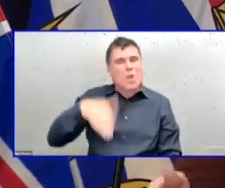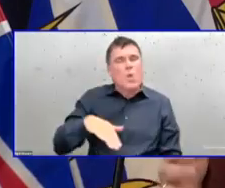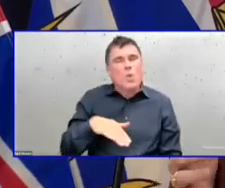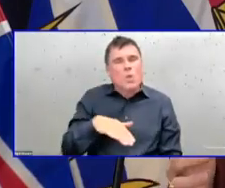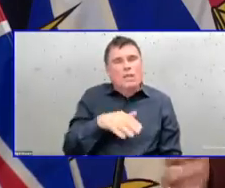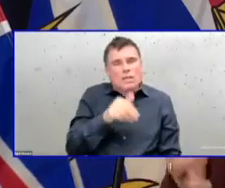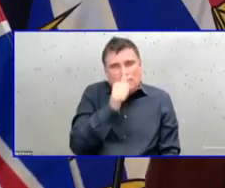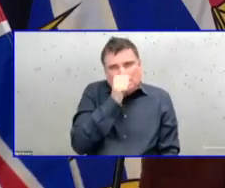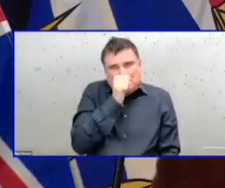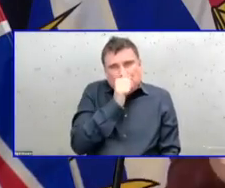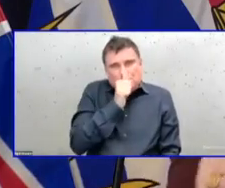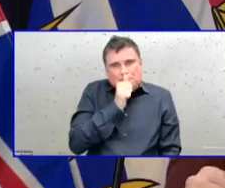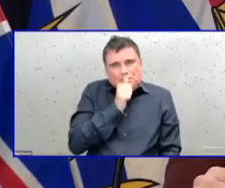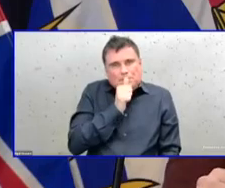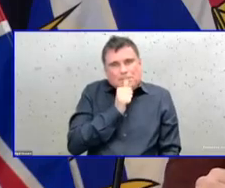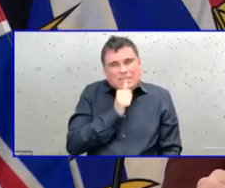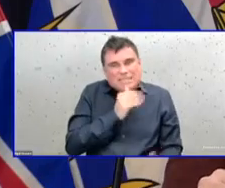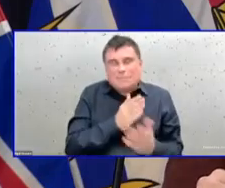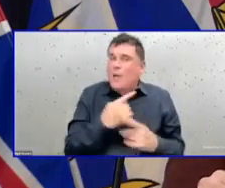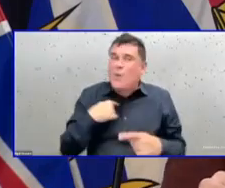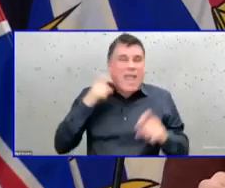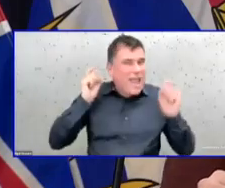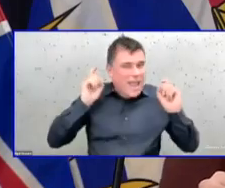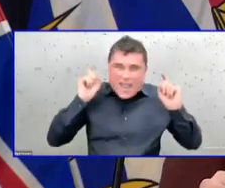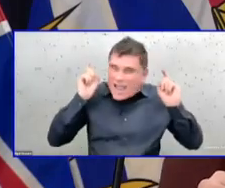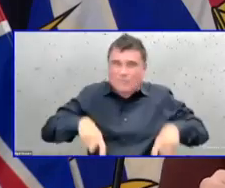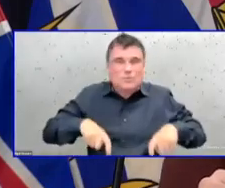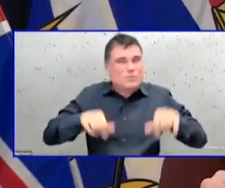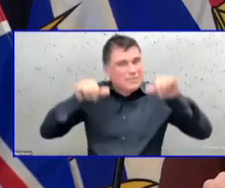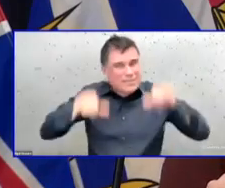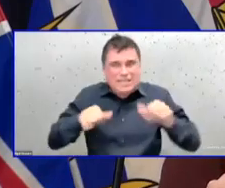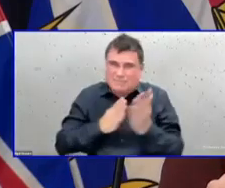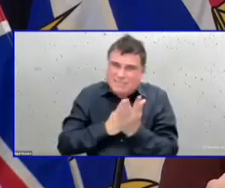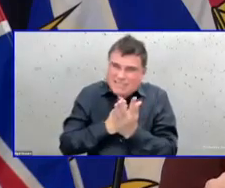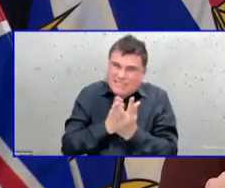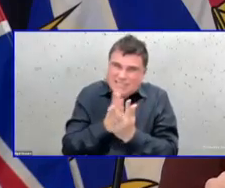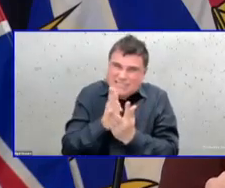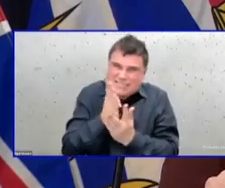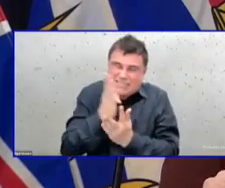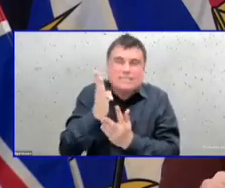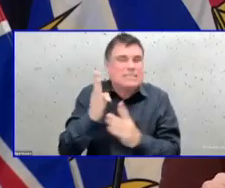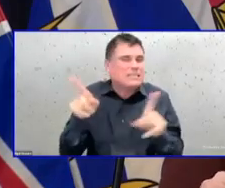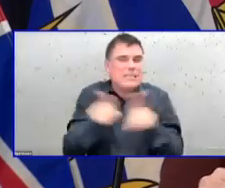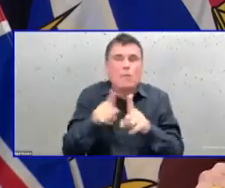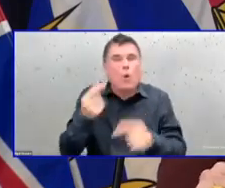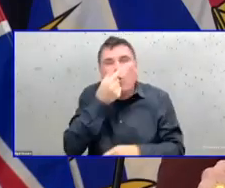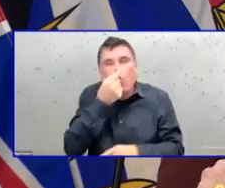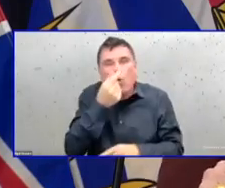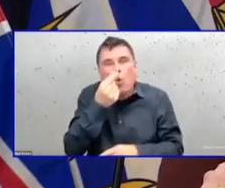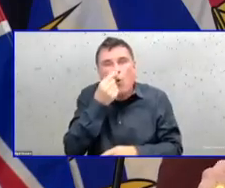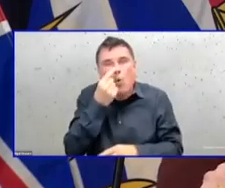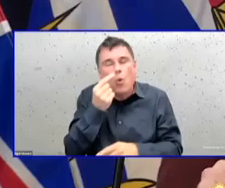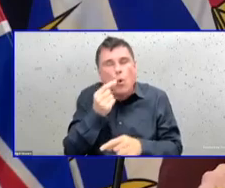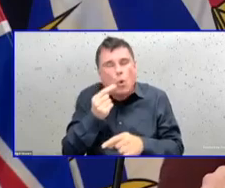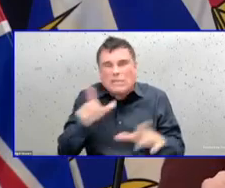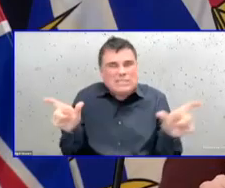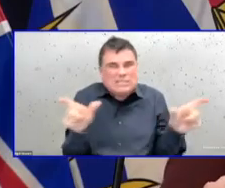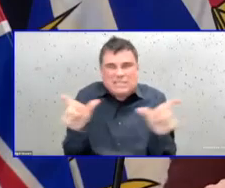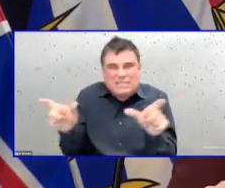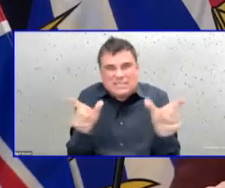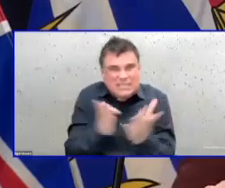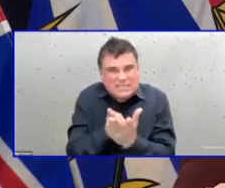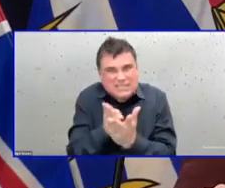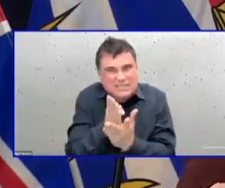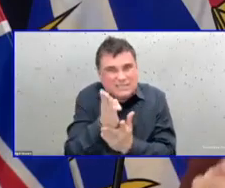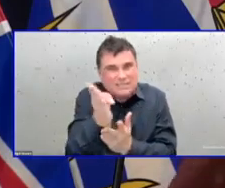other things. And of course for people over age 70, that is why we're rolling out booster doses. That will help. That will give you that little bit of extra